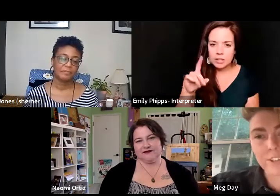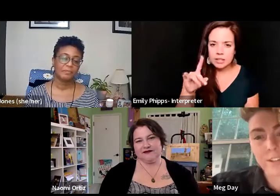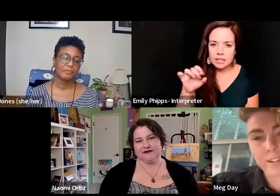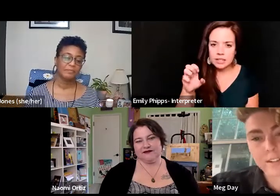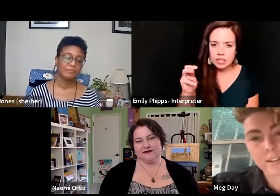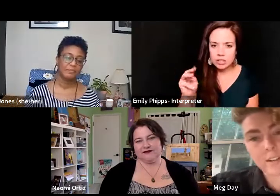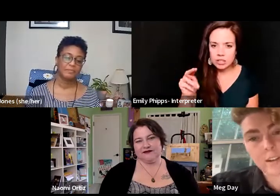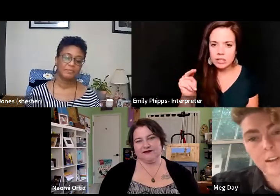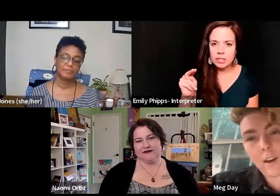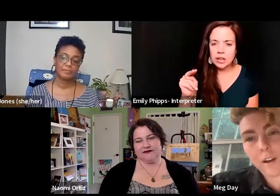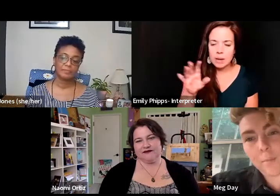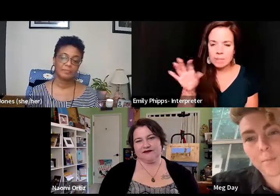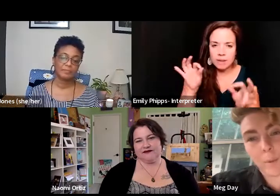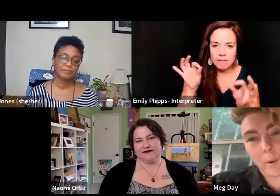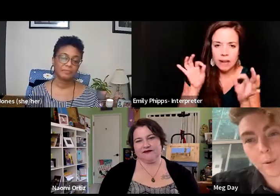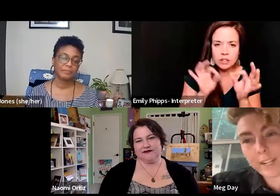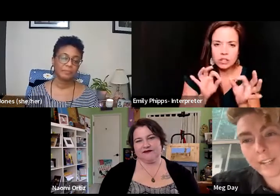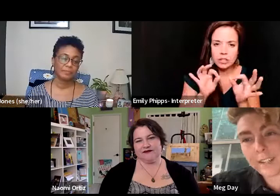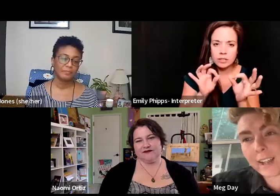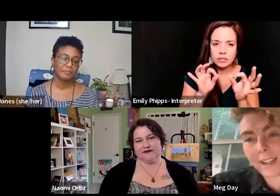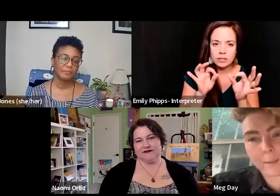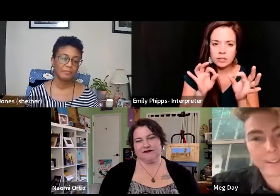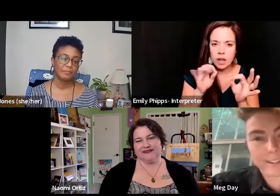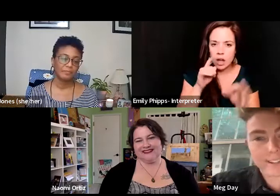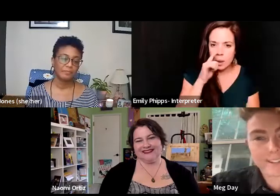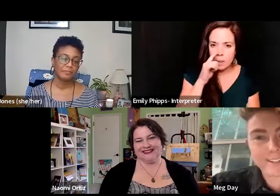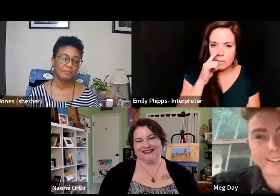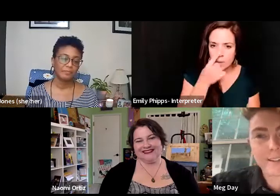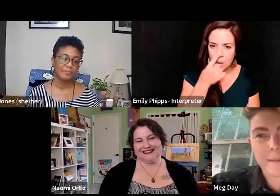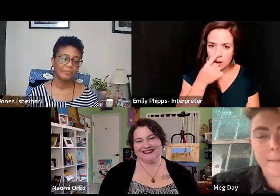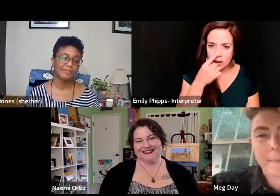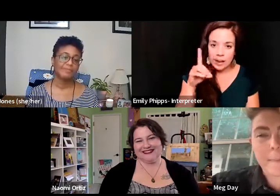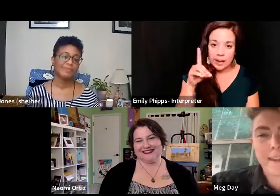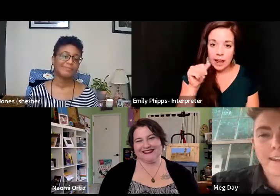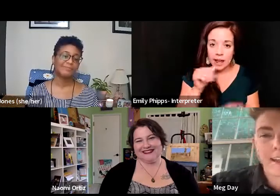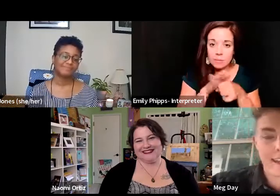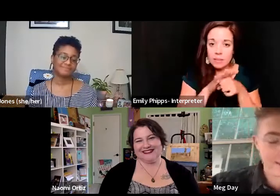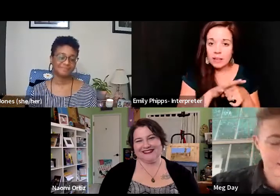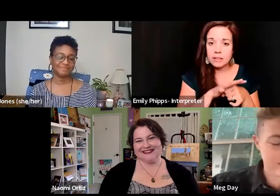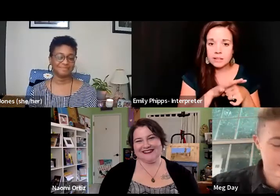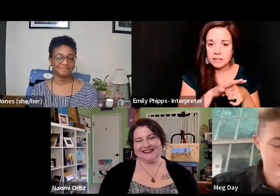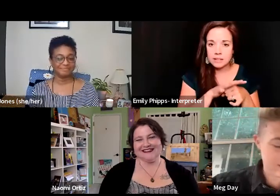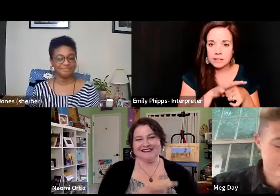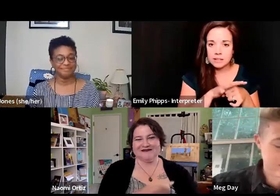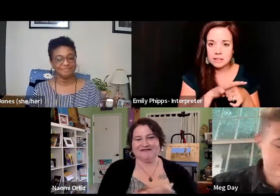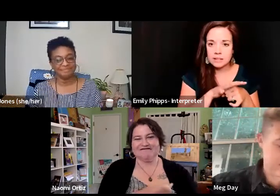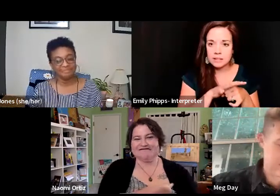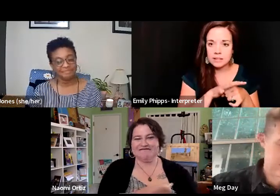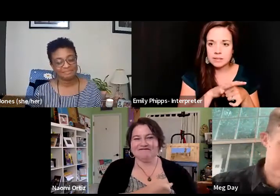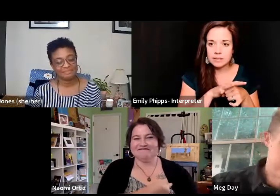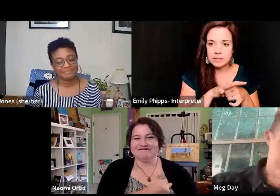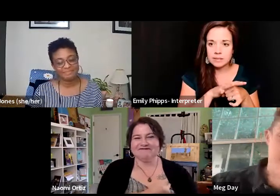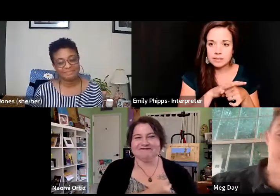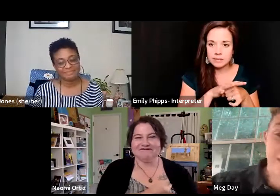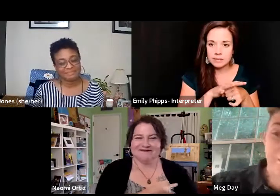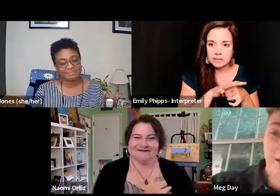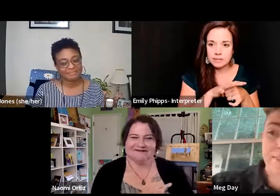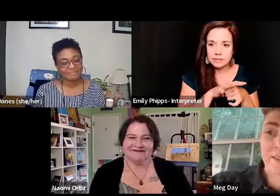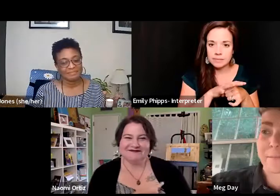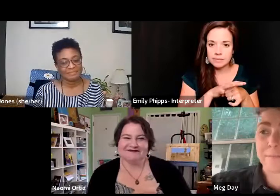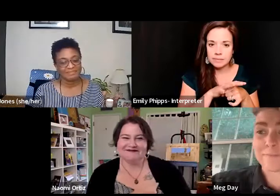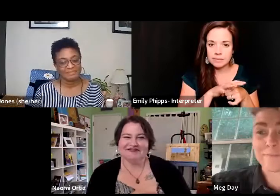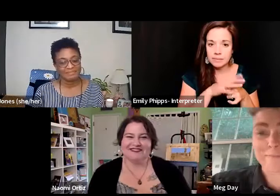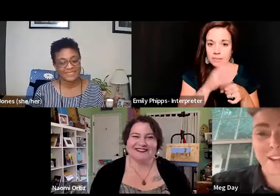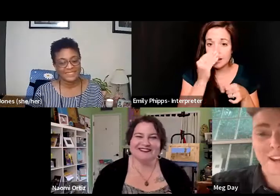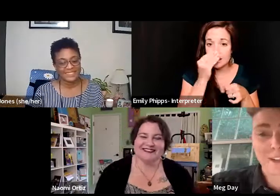perfection are boring and ableist. And I don't care